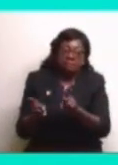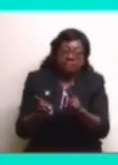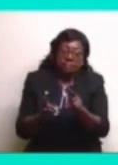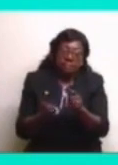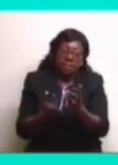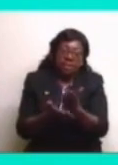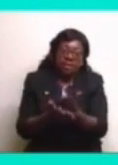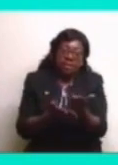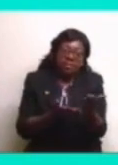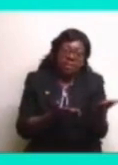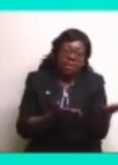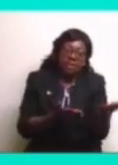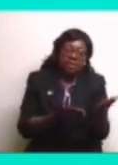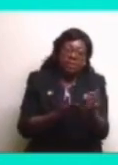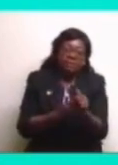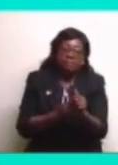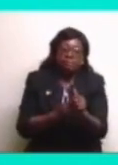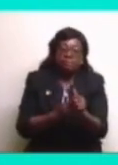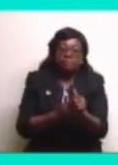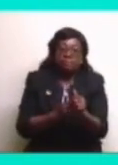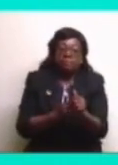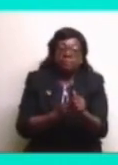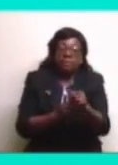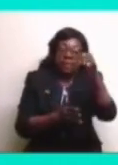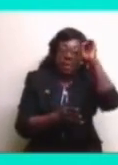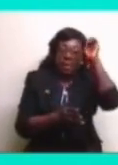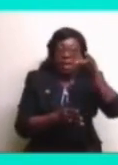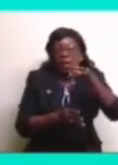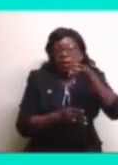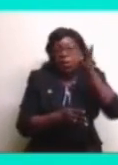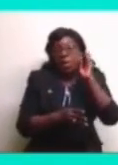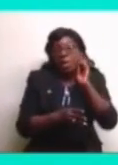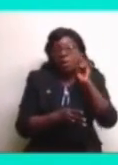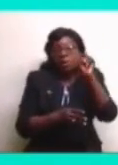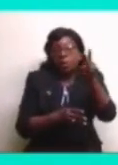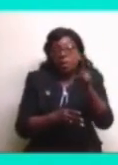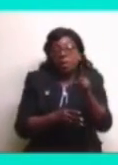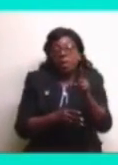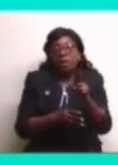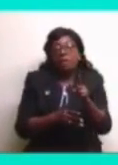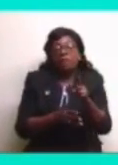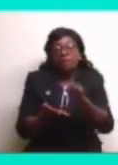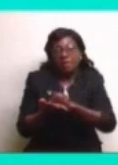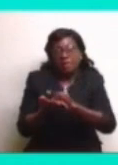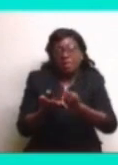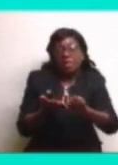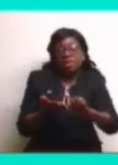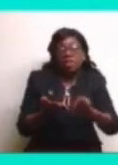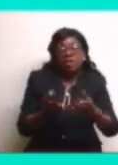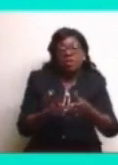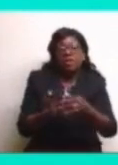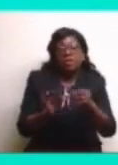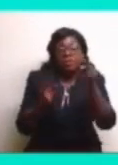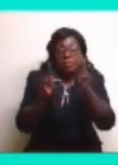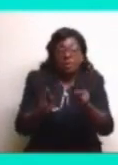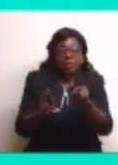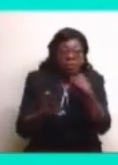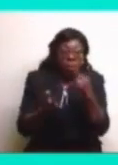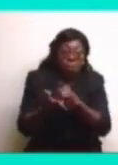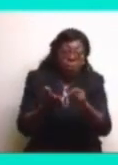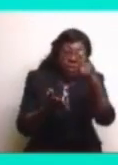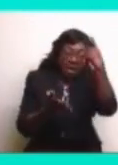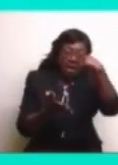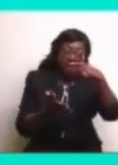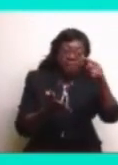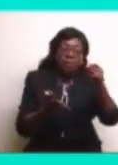also down to George. He was one of the signatories of the document in independence. You've heard that, and